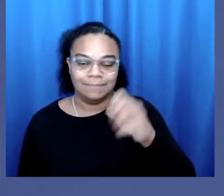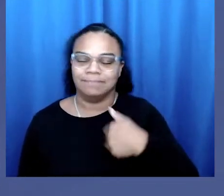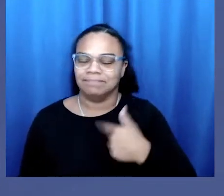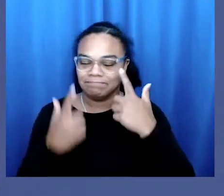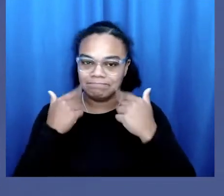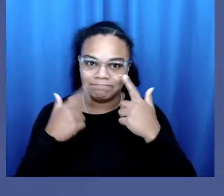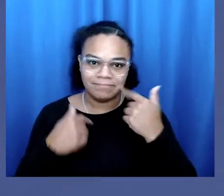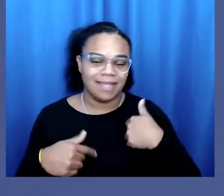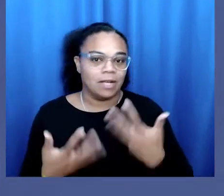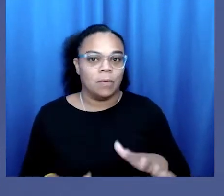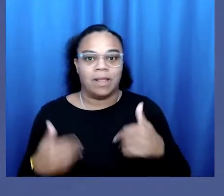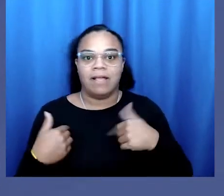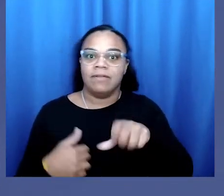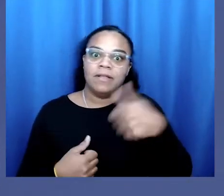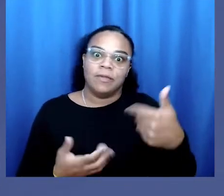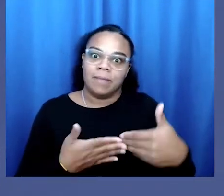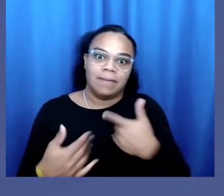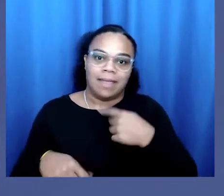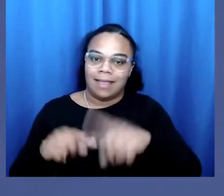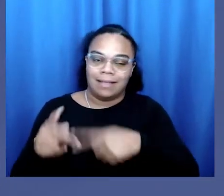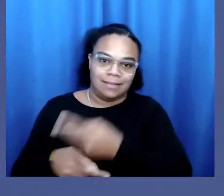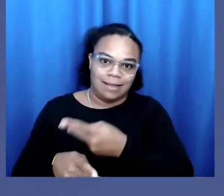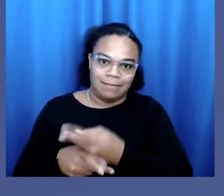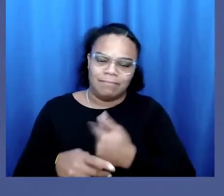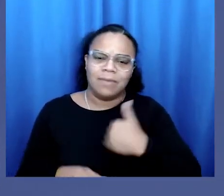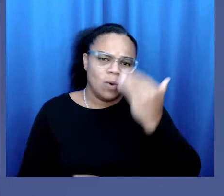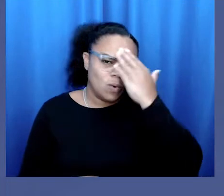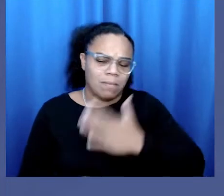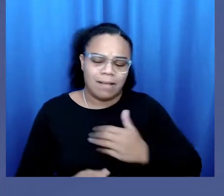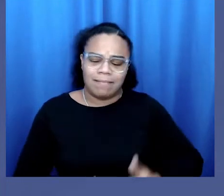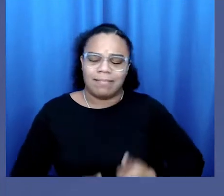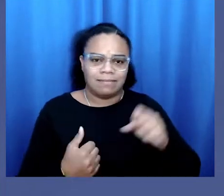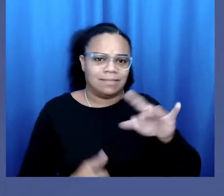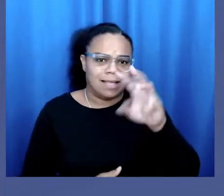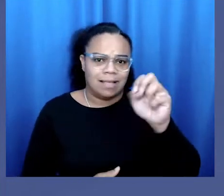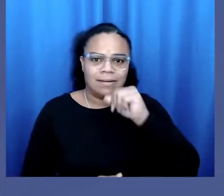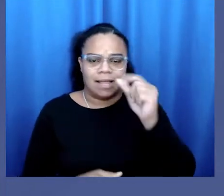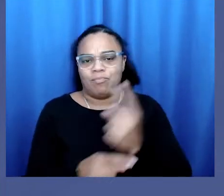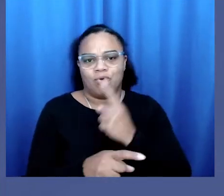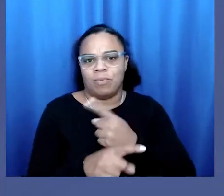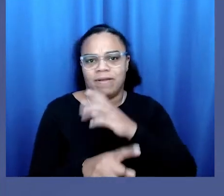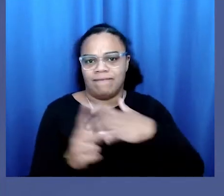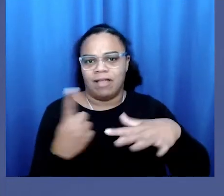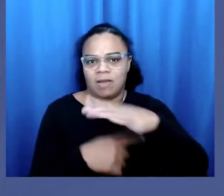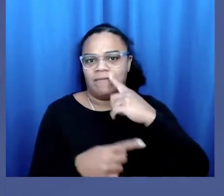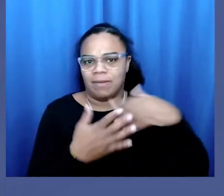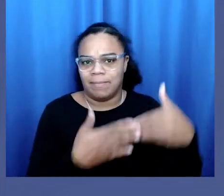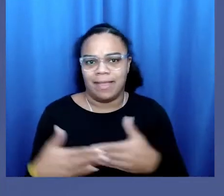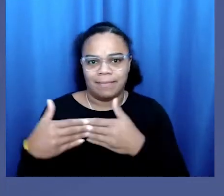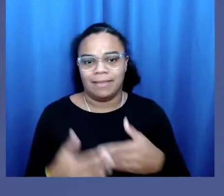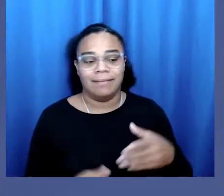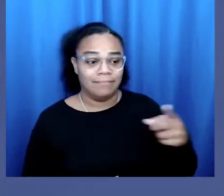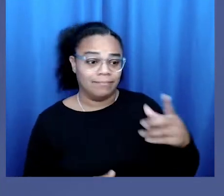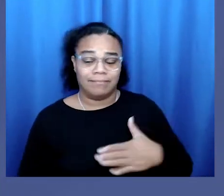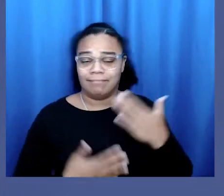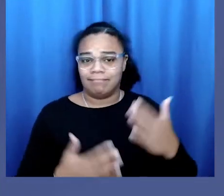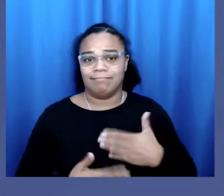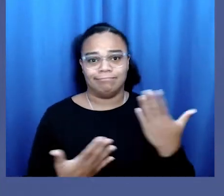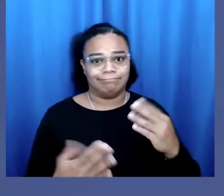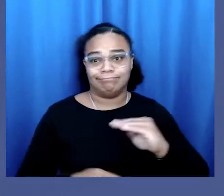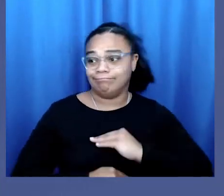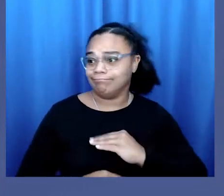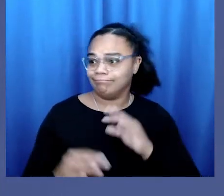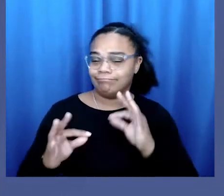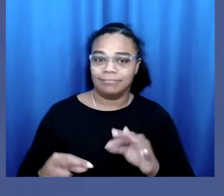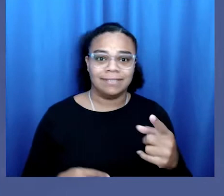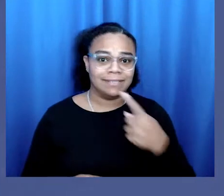have another baby that I could not care for. I knew that my lifestyle was not the proper environment for a baby. He was happy. He said